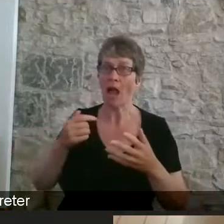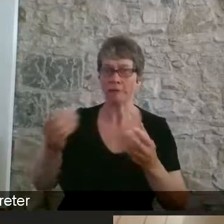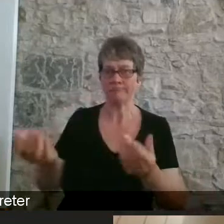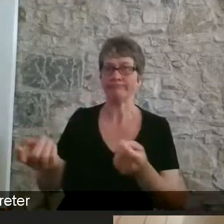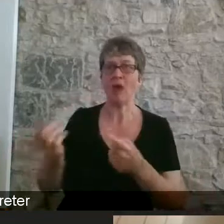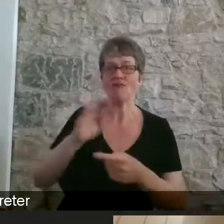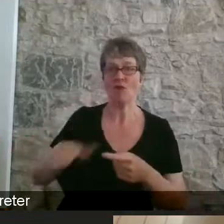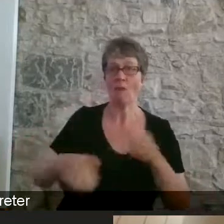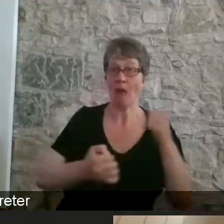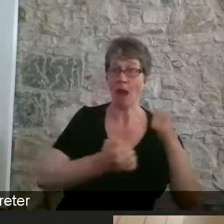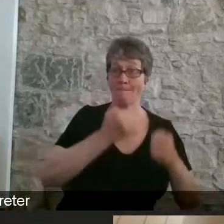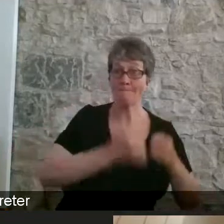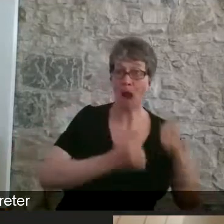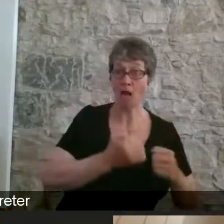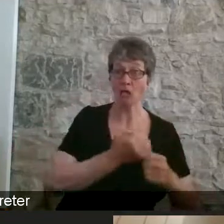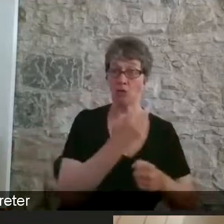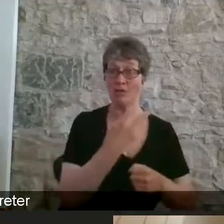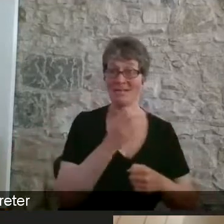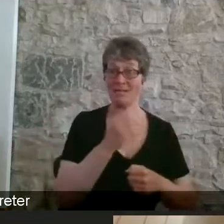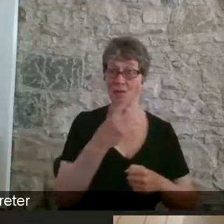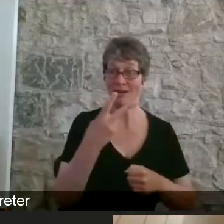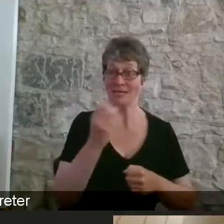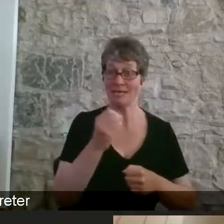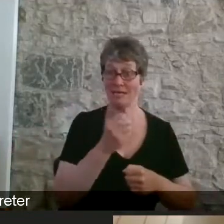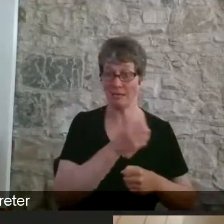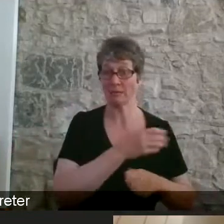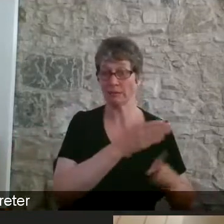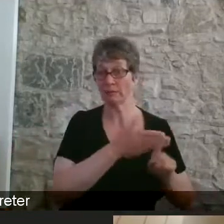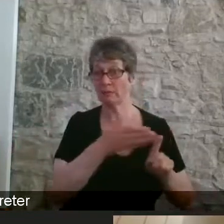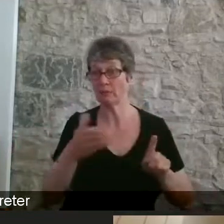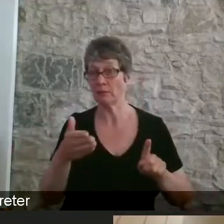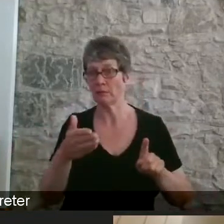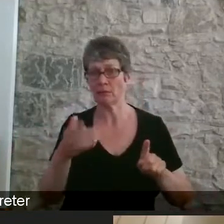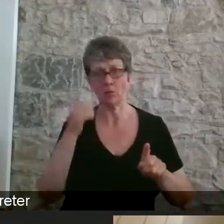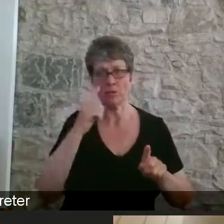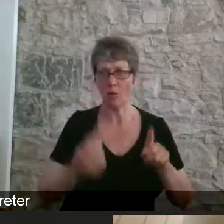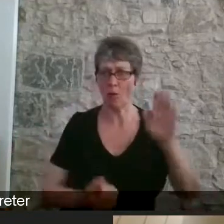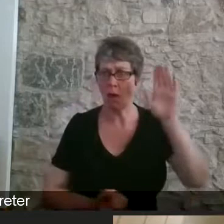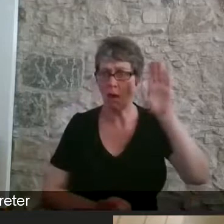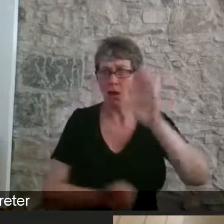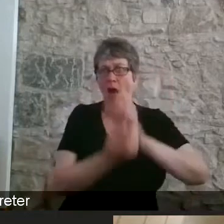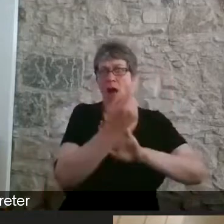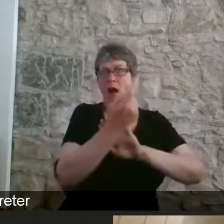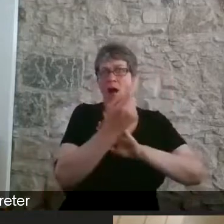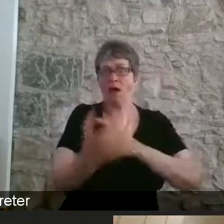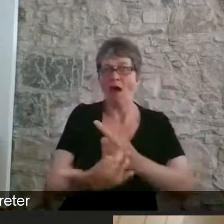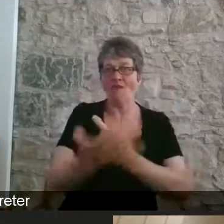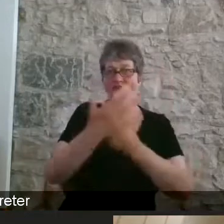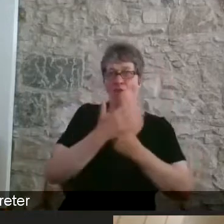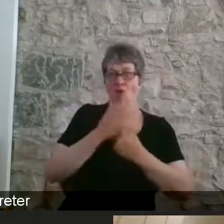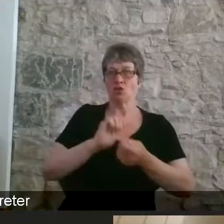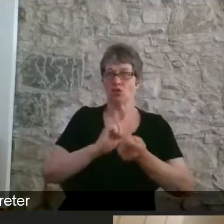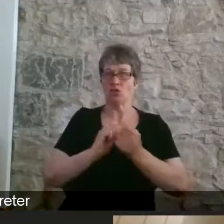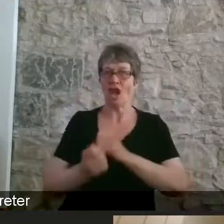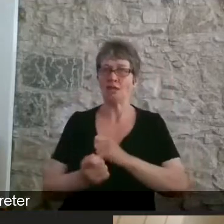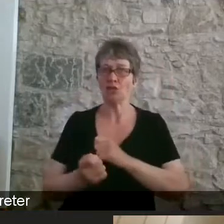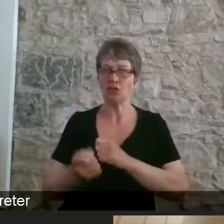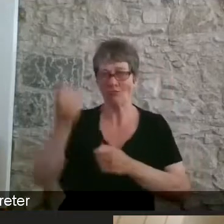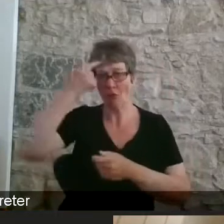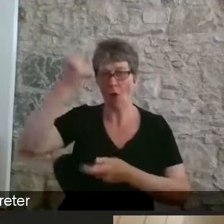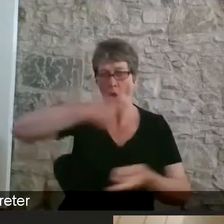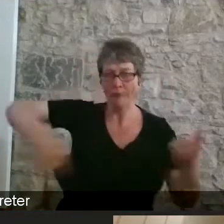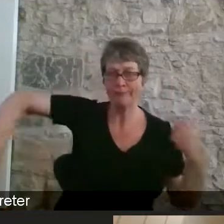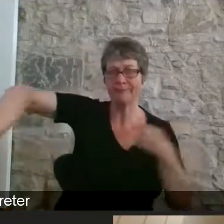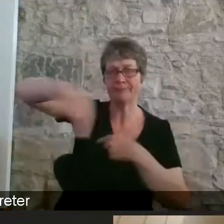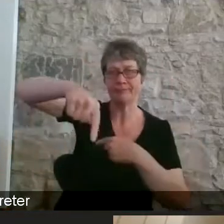2020 onwards was an abrupt, involuntary forced change, if you like, where we